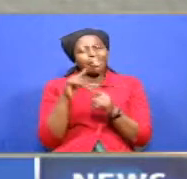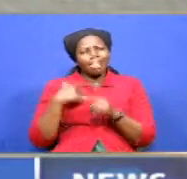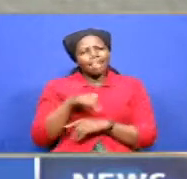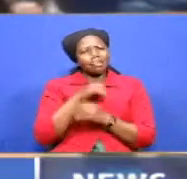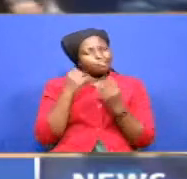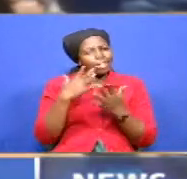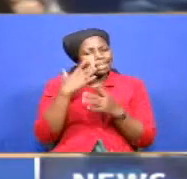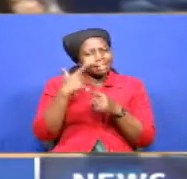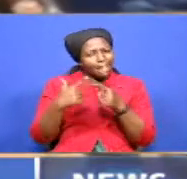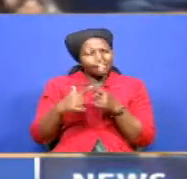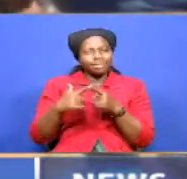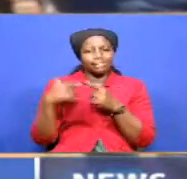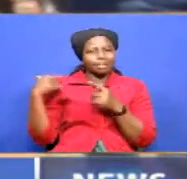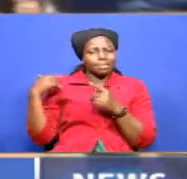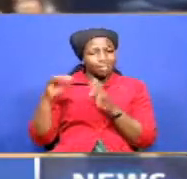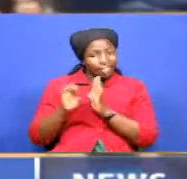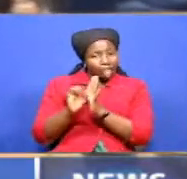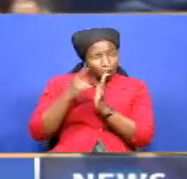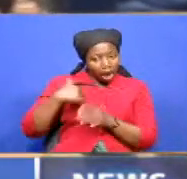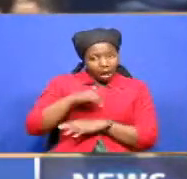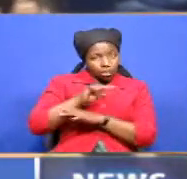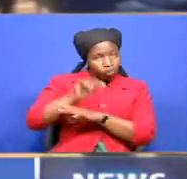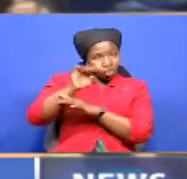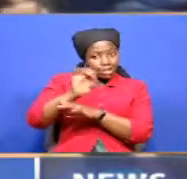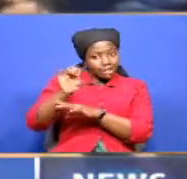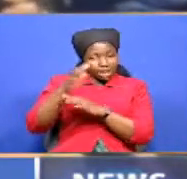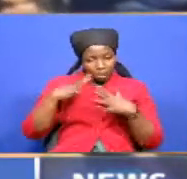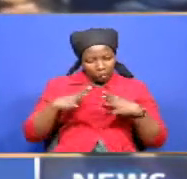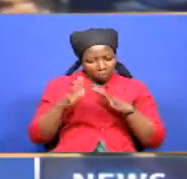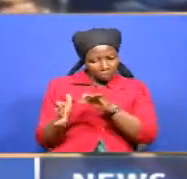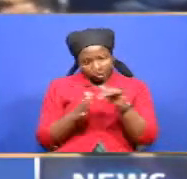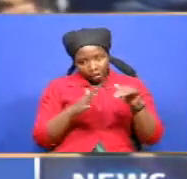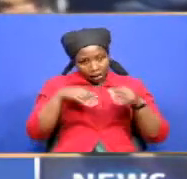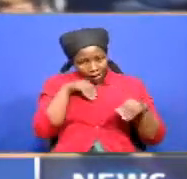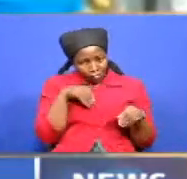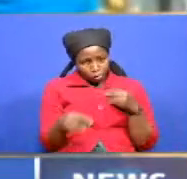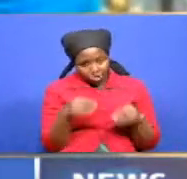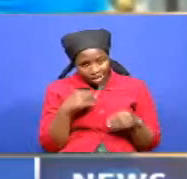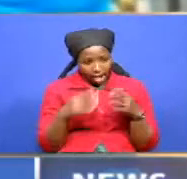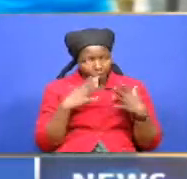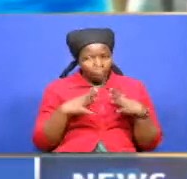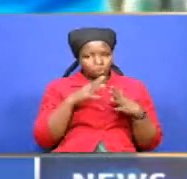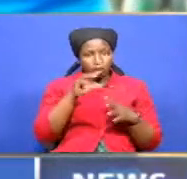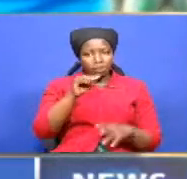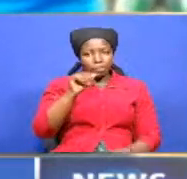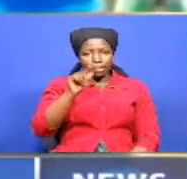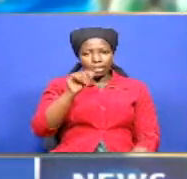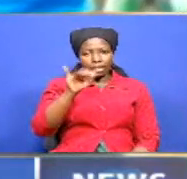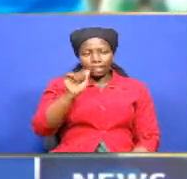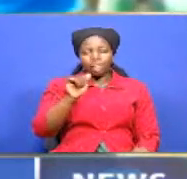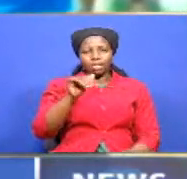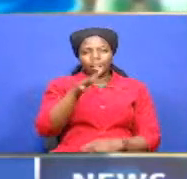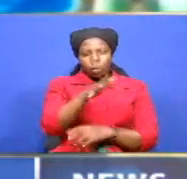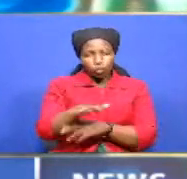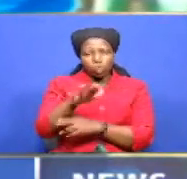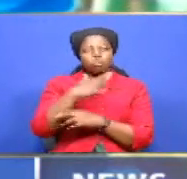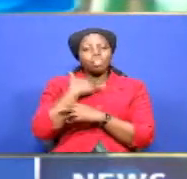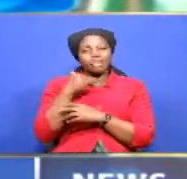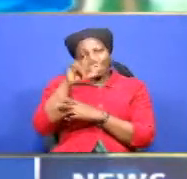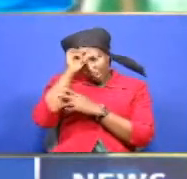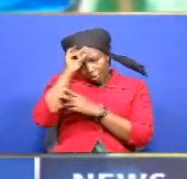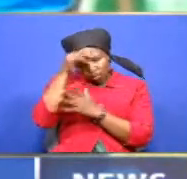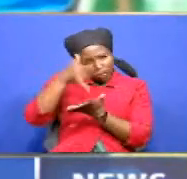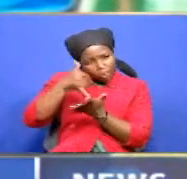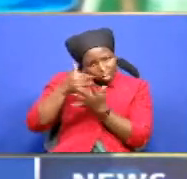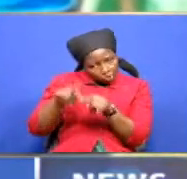sisi watu ya northista and in Busir residents of Nasewa in Mataya constituency want the government to involve them in a structured dialogue